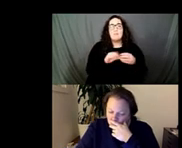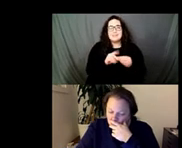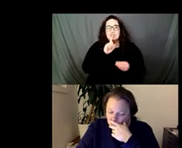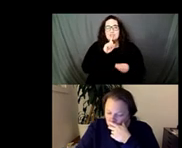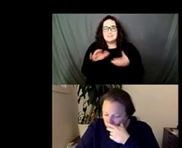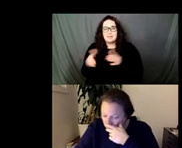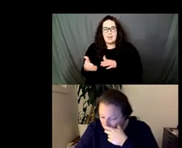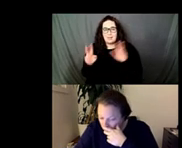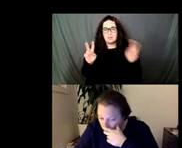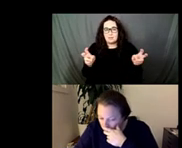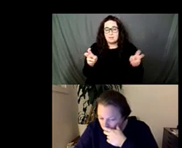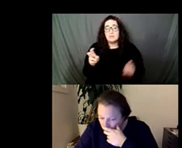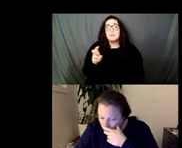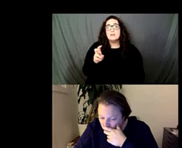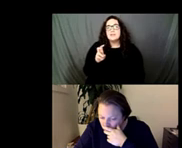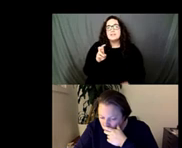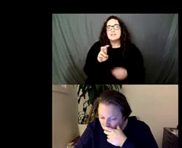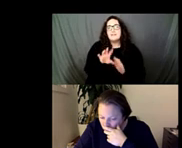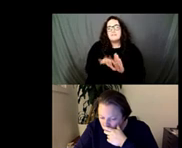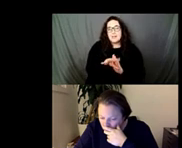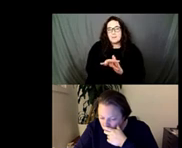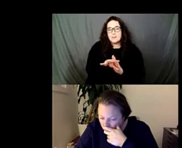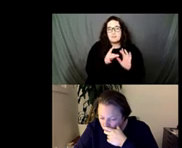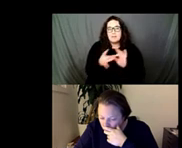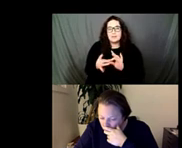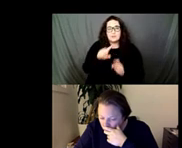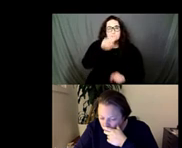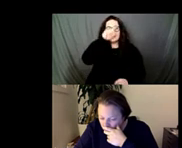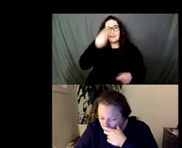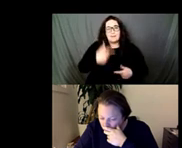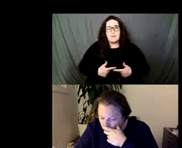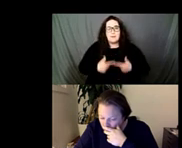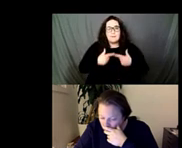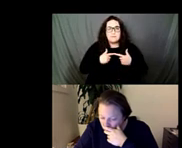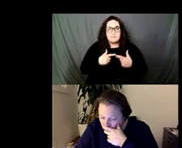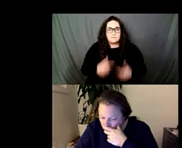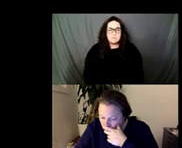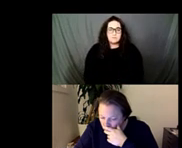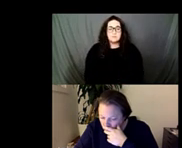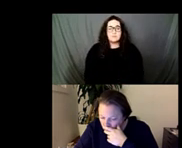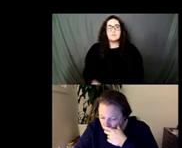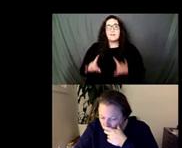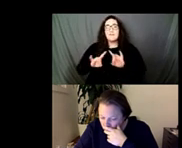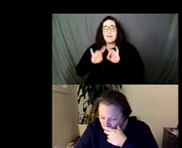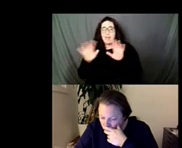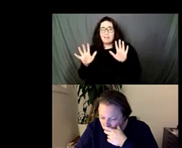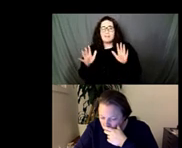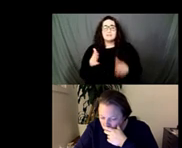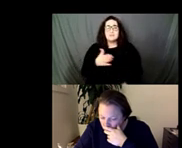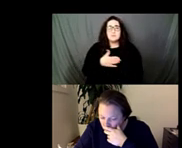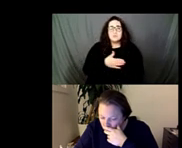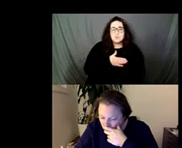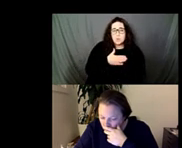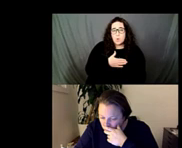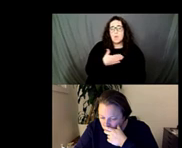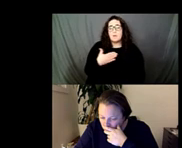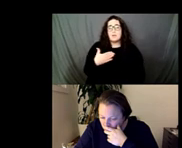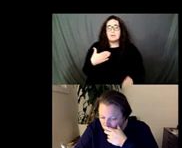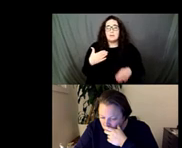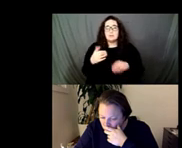with black life and the question of um both violence and joy um that structure black life